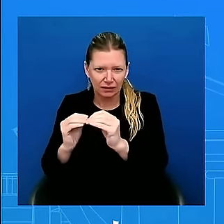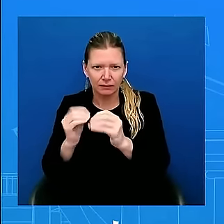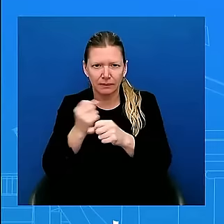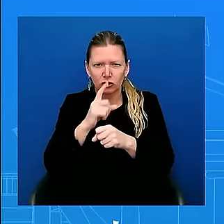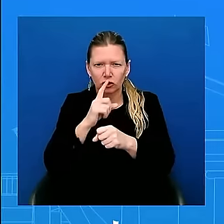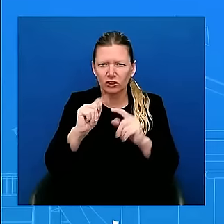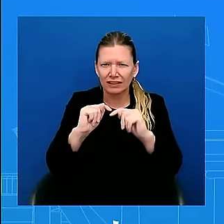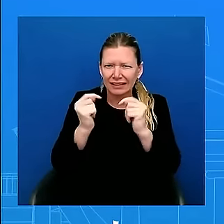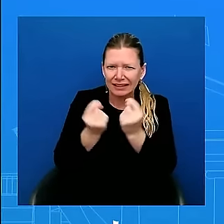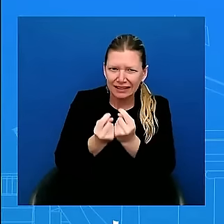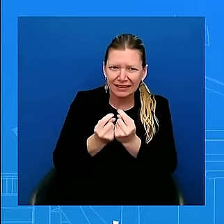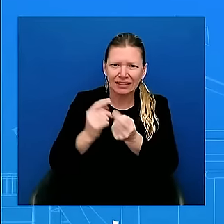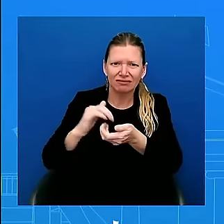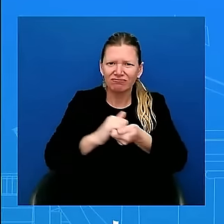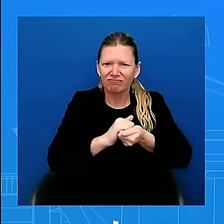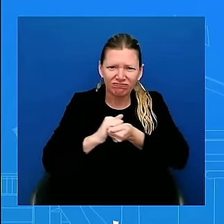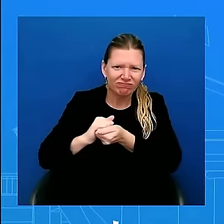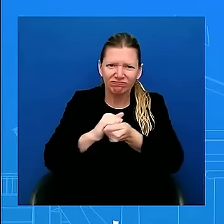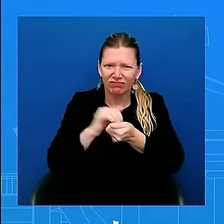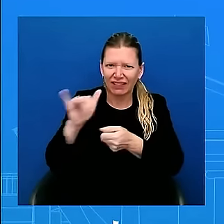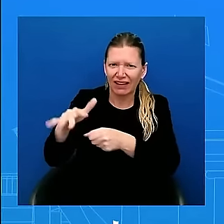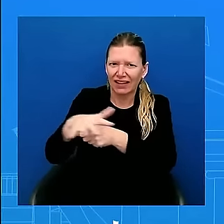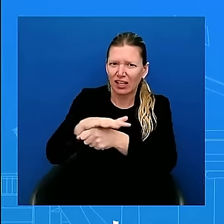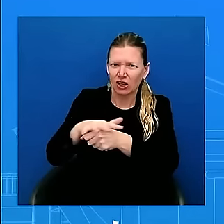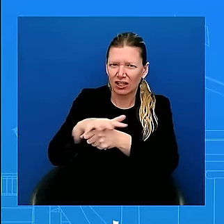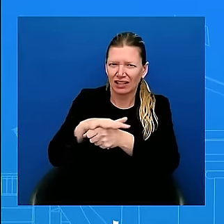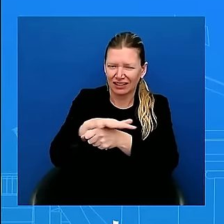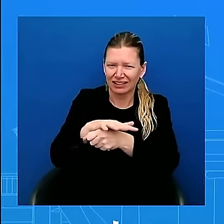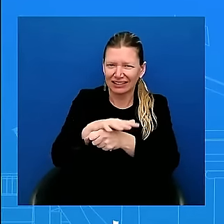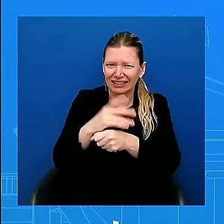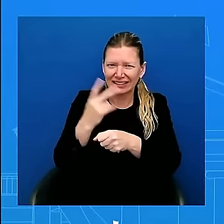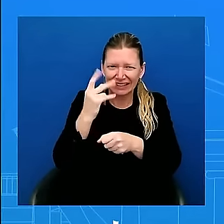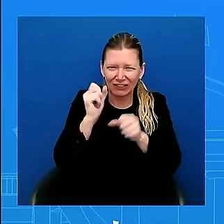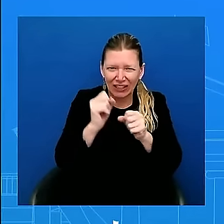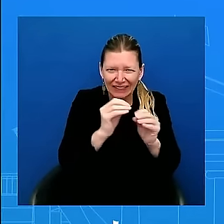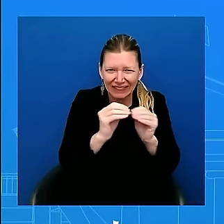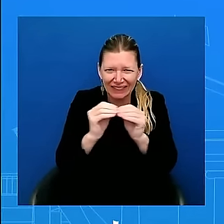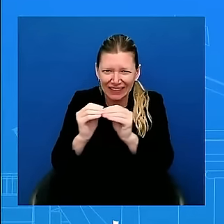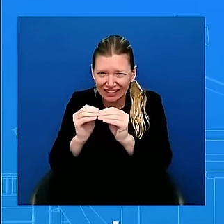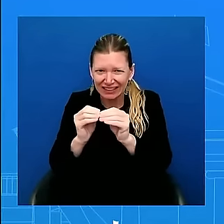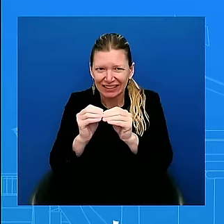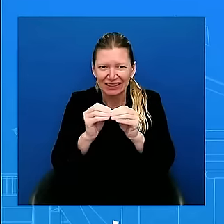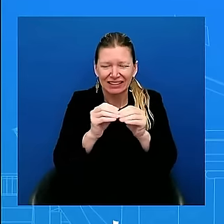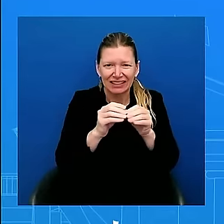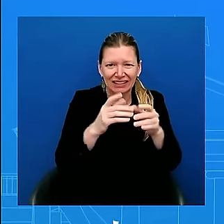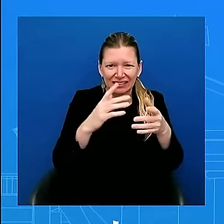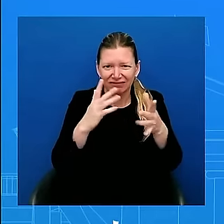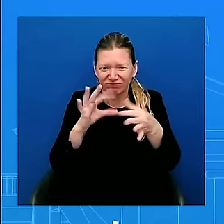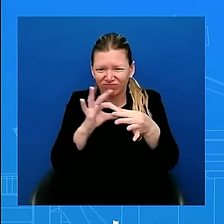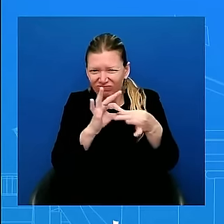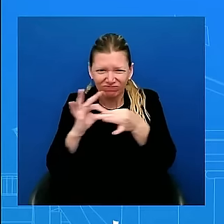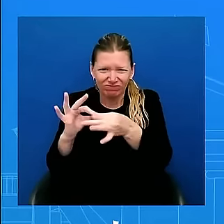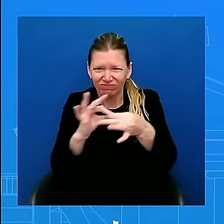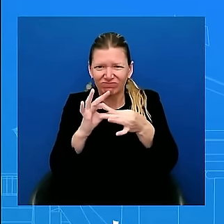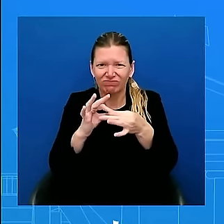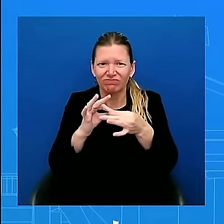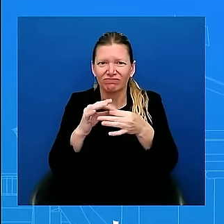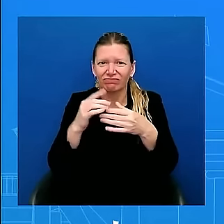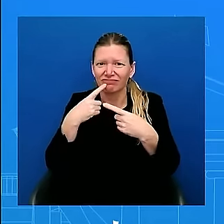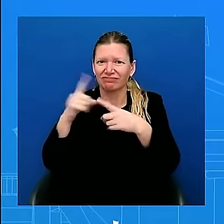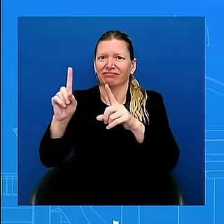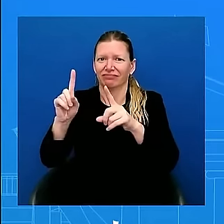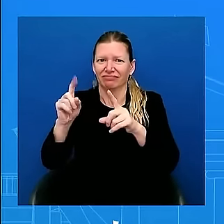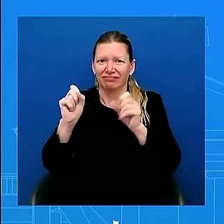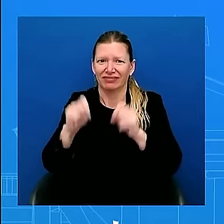are of a nature where they can be closed and that we can achieve a deal but it's going to require, as it always does, some